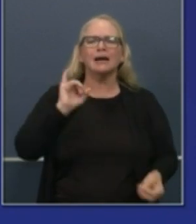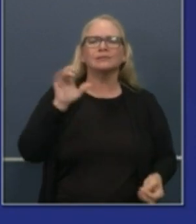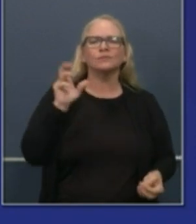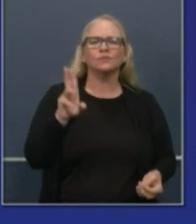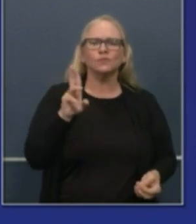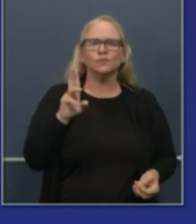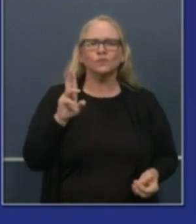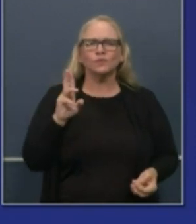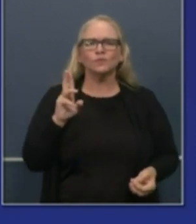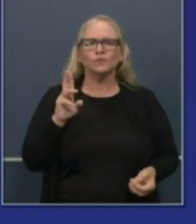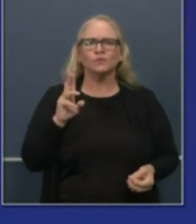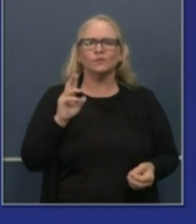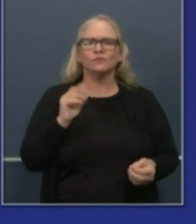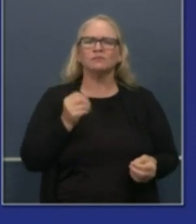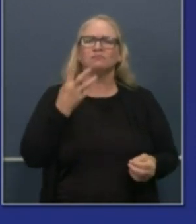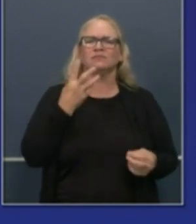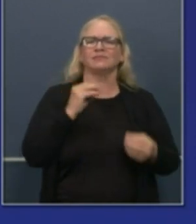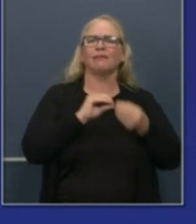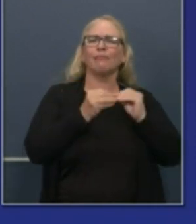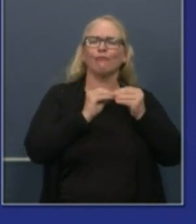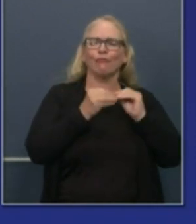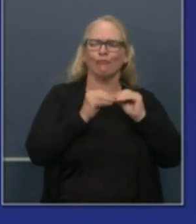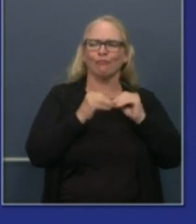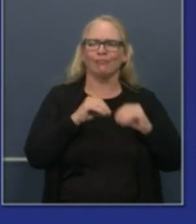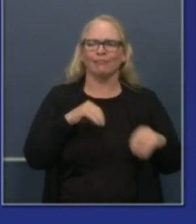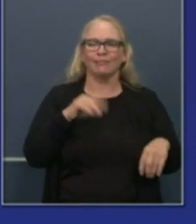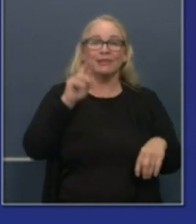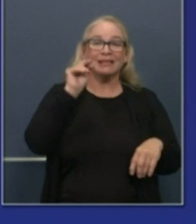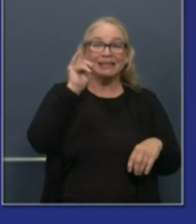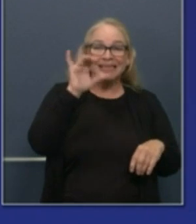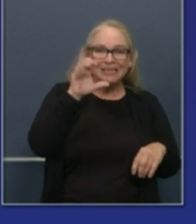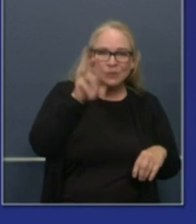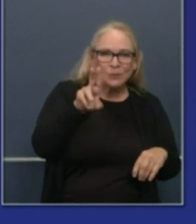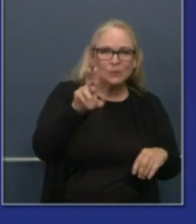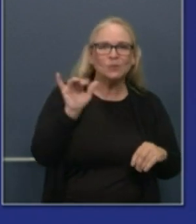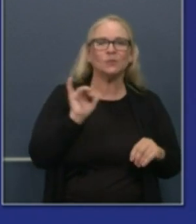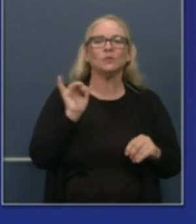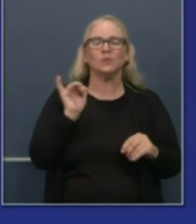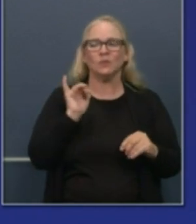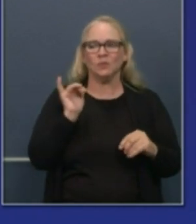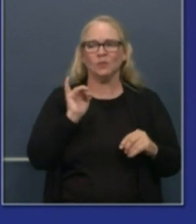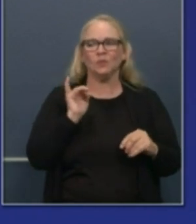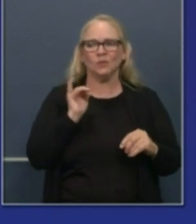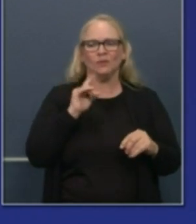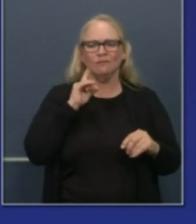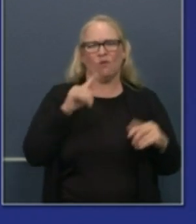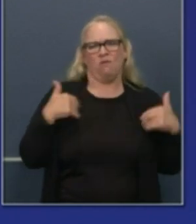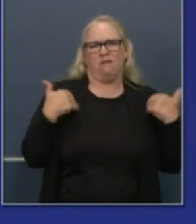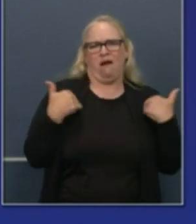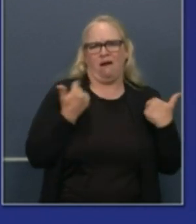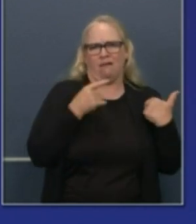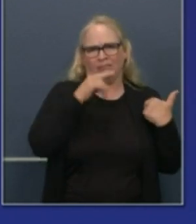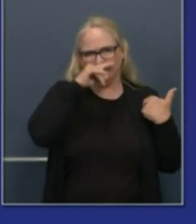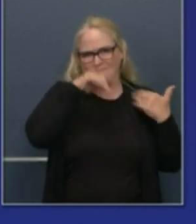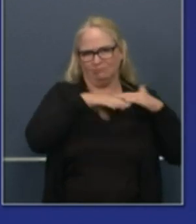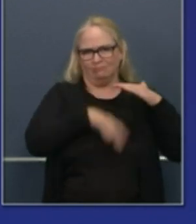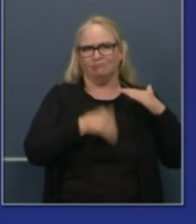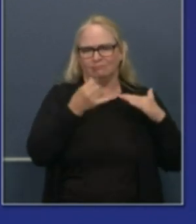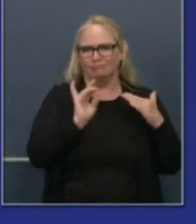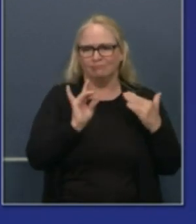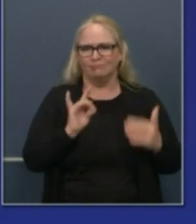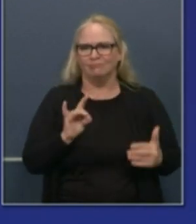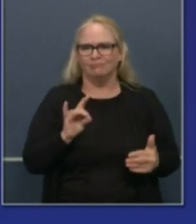includes ICUs and NICUs and that number those are for younger people. That number 17 percent has